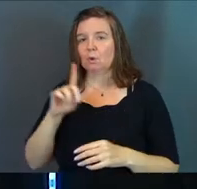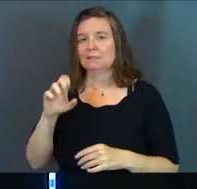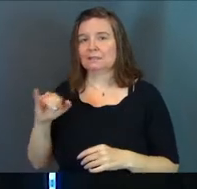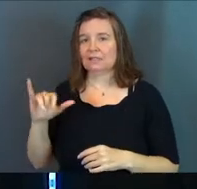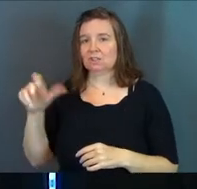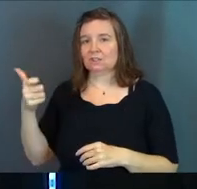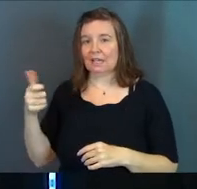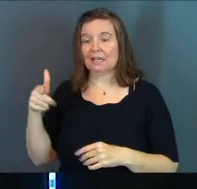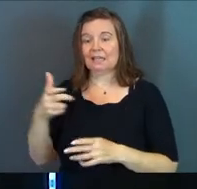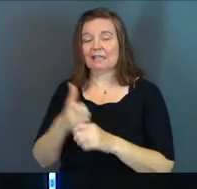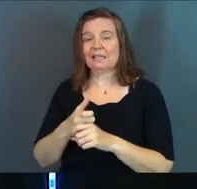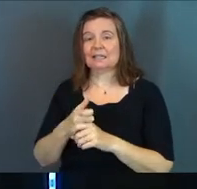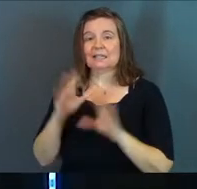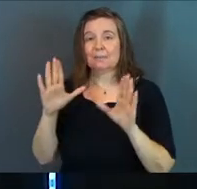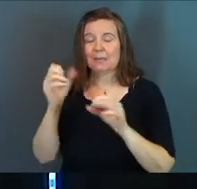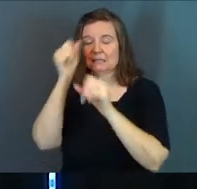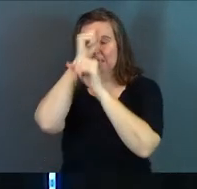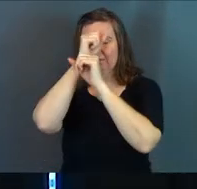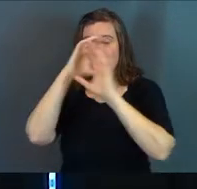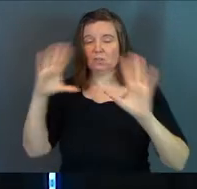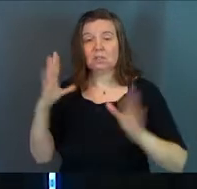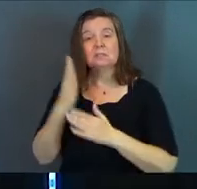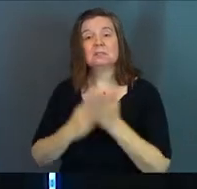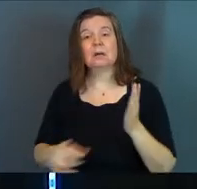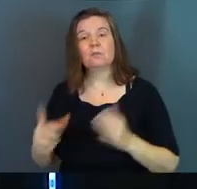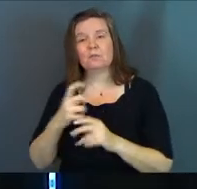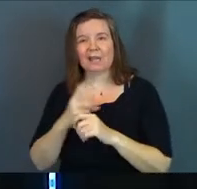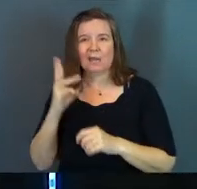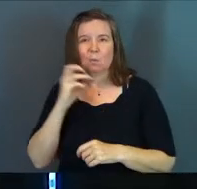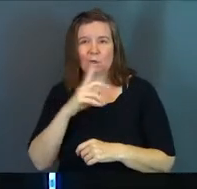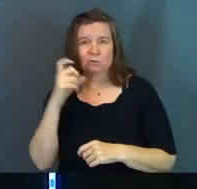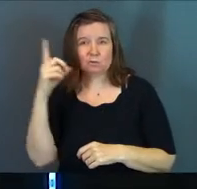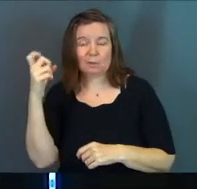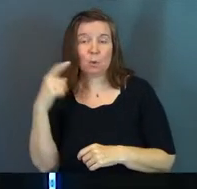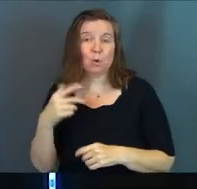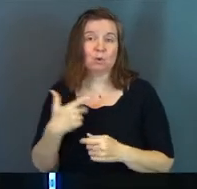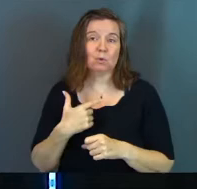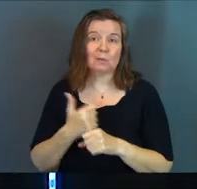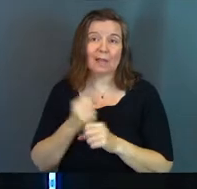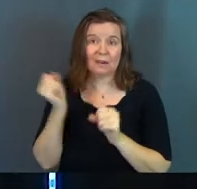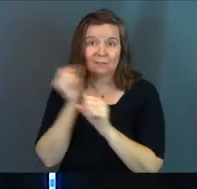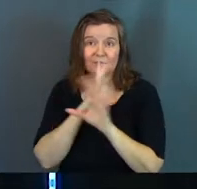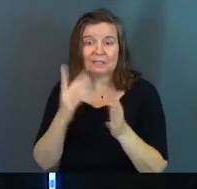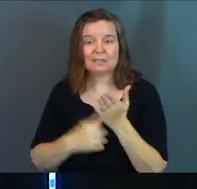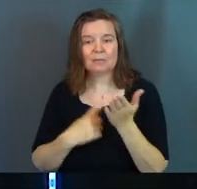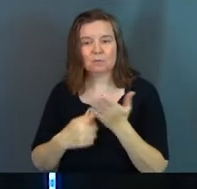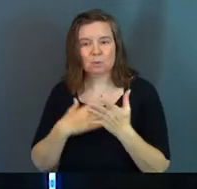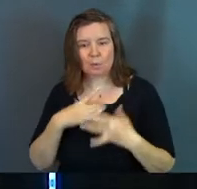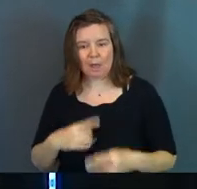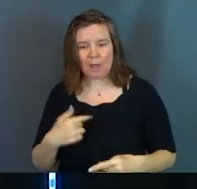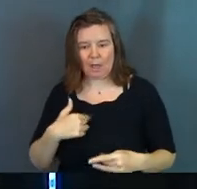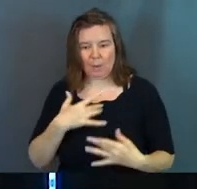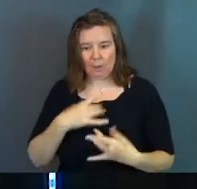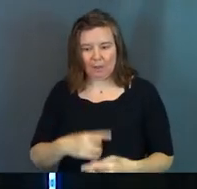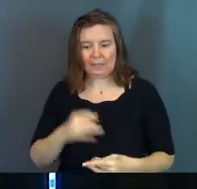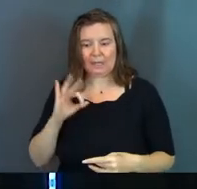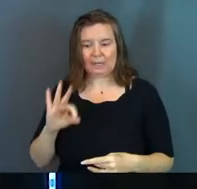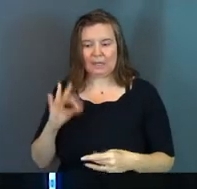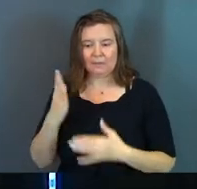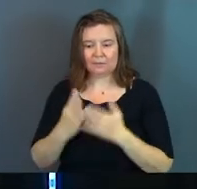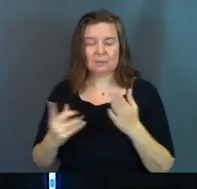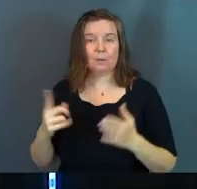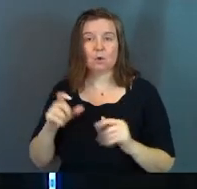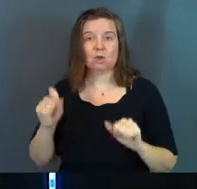Daniel 10, and he gets this amazing vision. Now some of you guys get weird dreams, or you even get visions, and sometimes you'd like, I would like it if